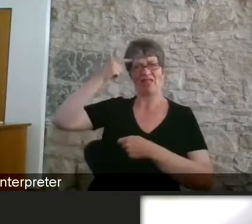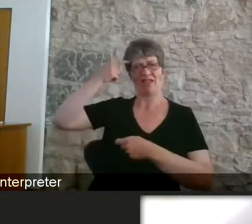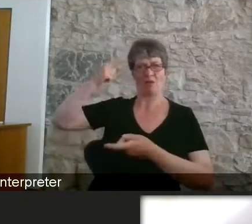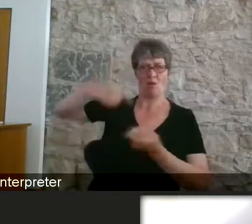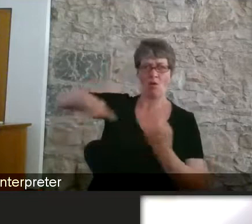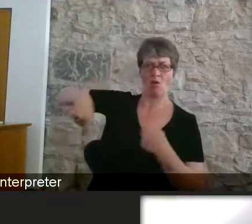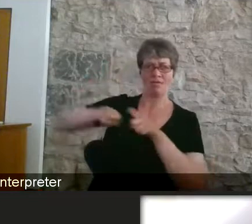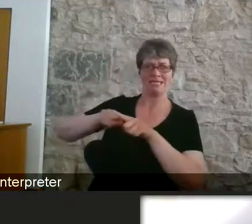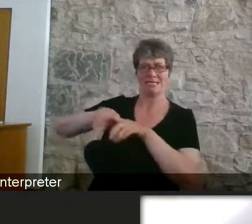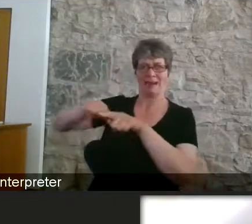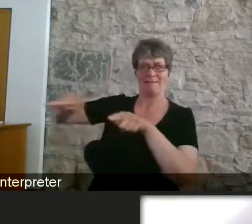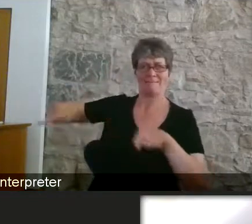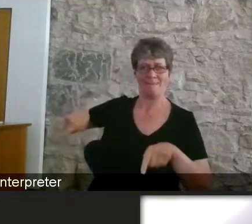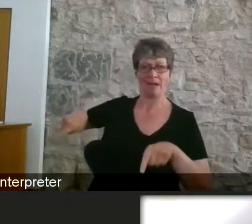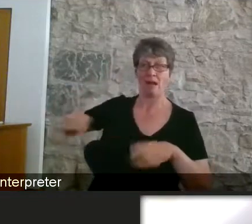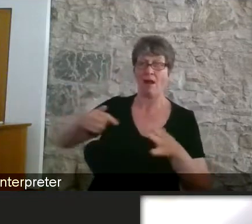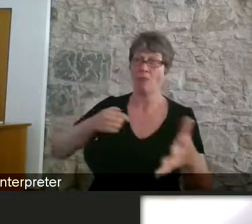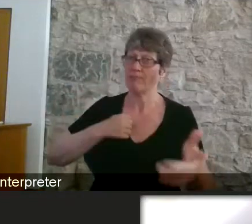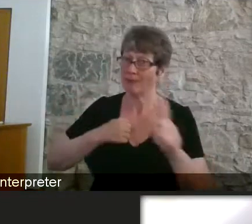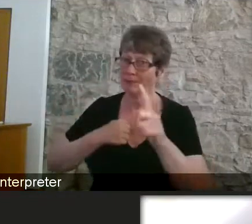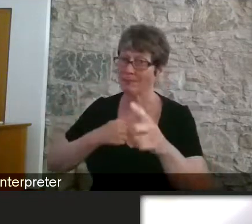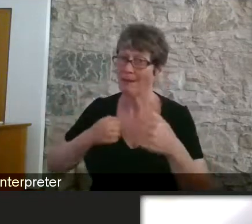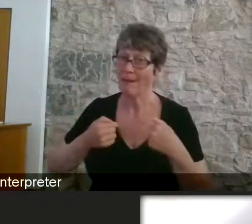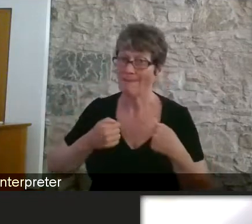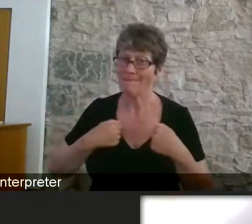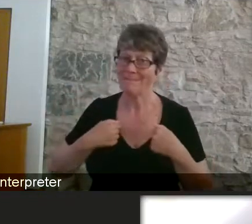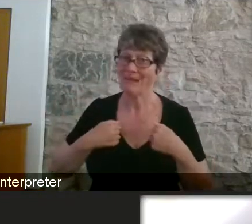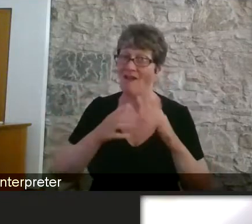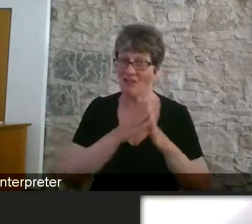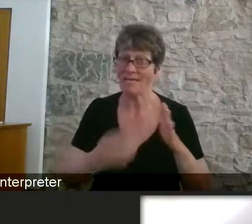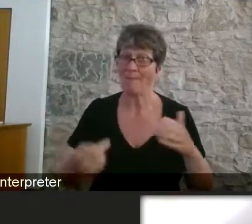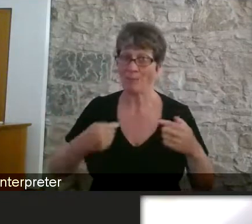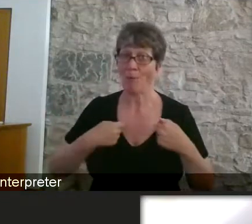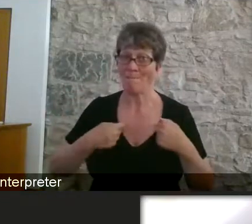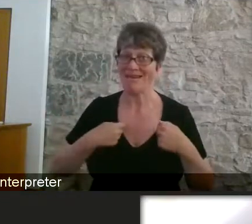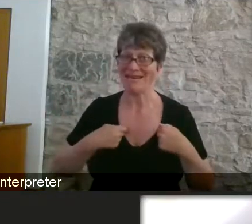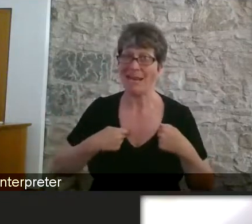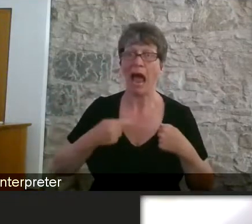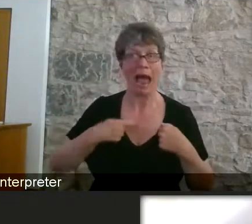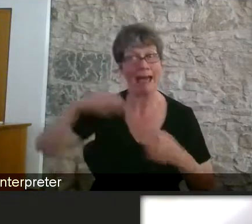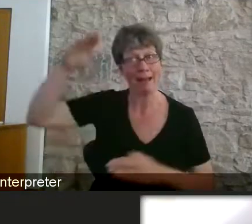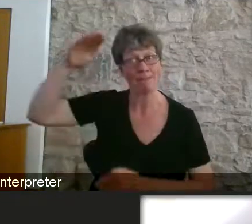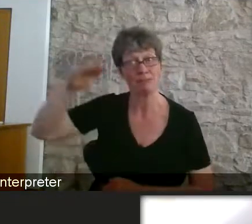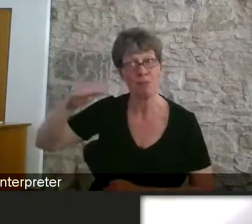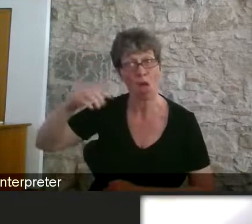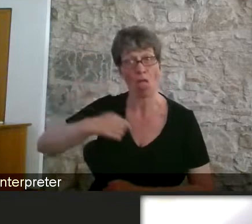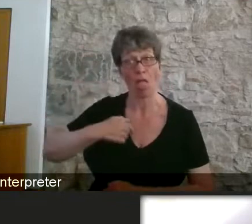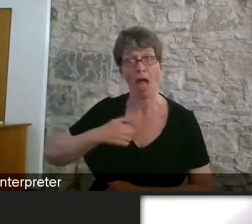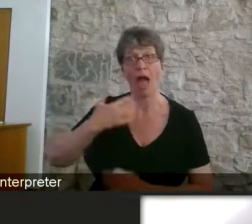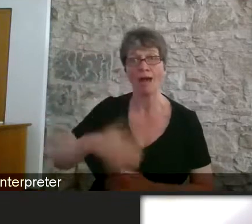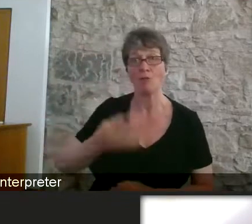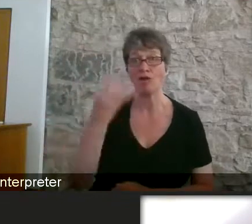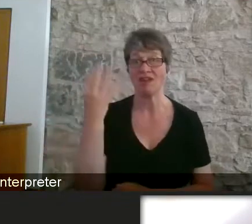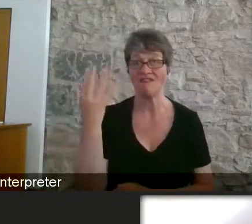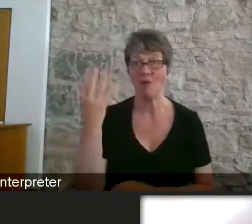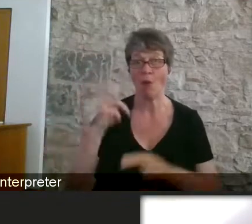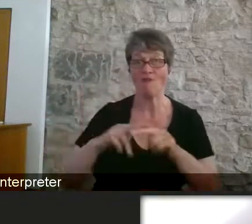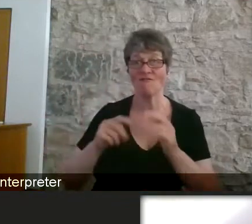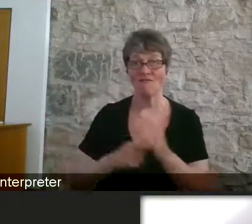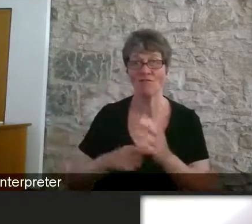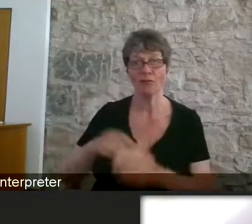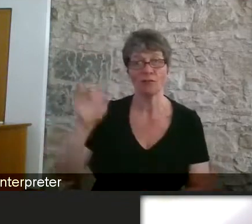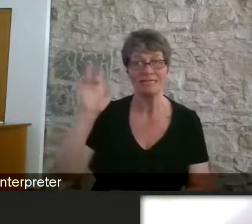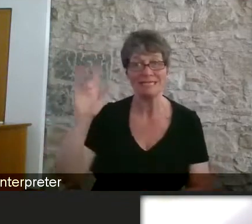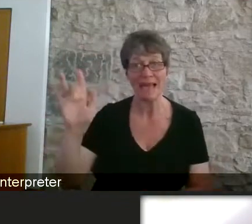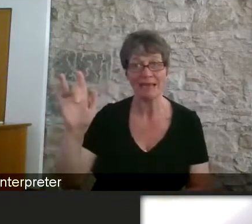I'm sort of very small I'm four foot ten why would I have wanted the same chair or keyboard or desk as somebody who's six foot two it's always been the